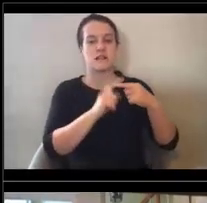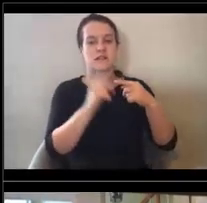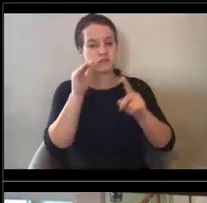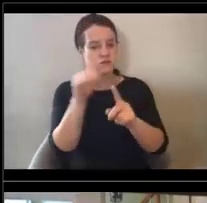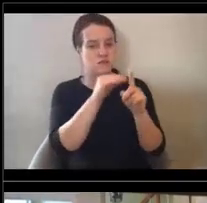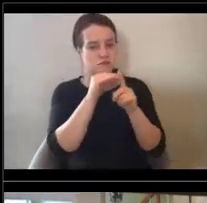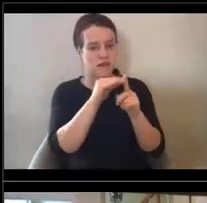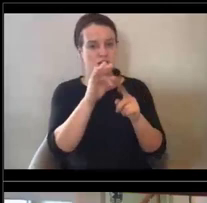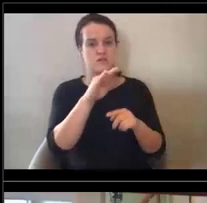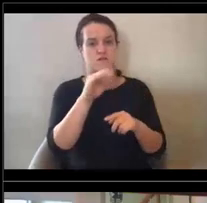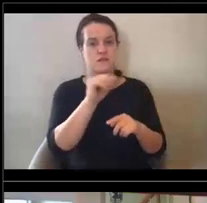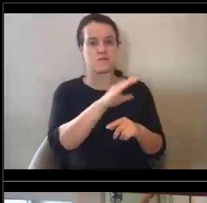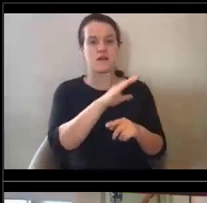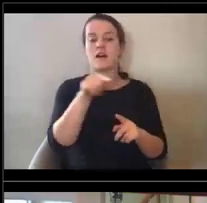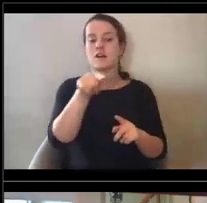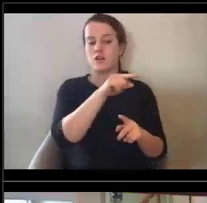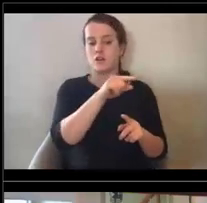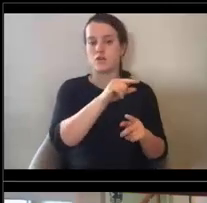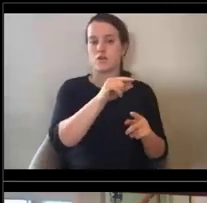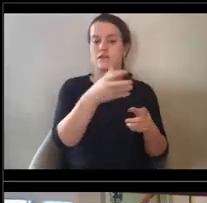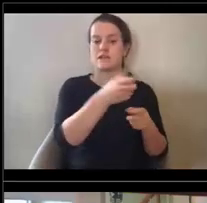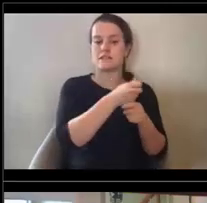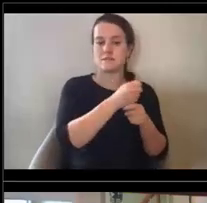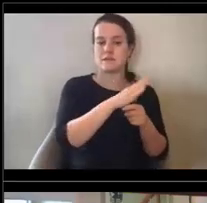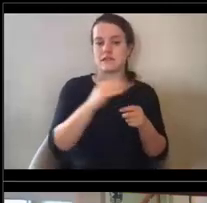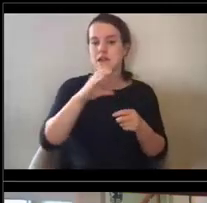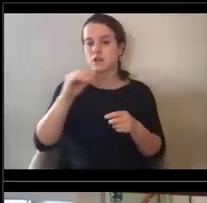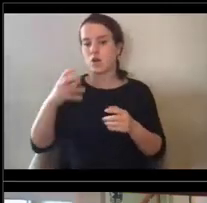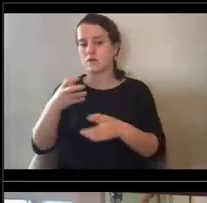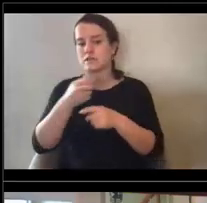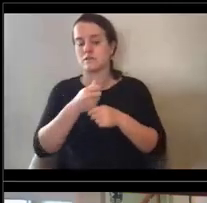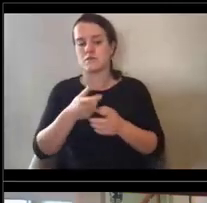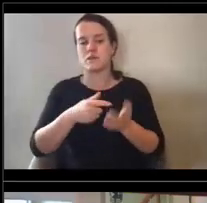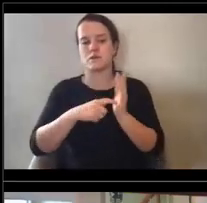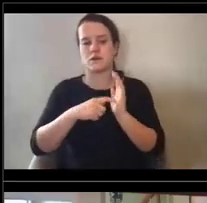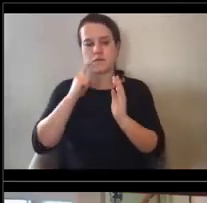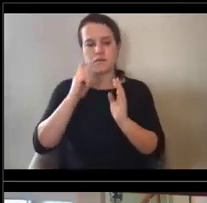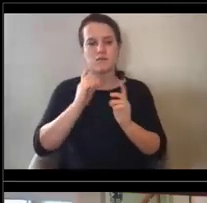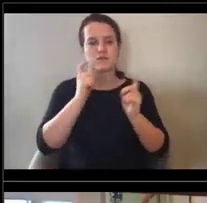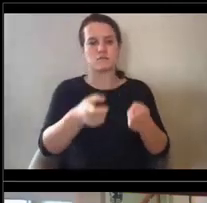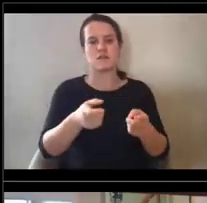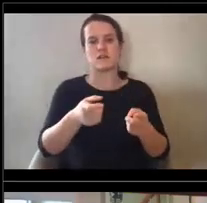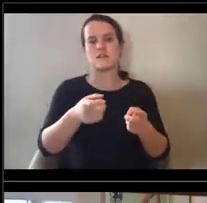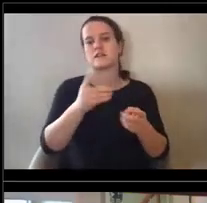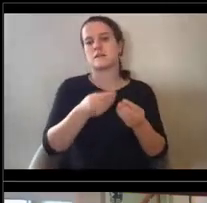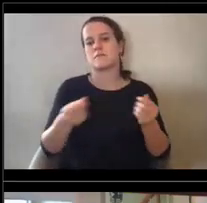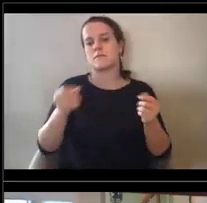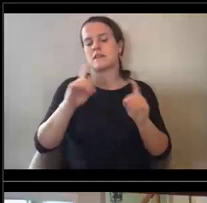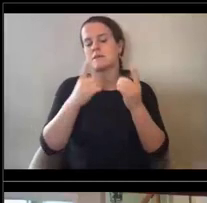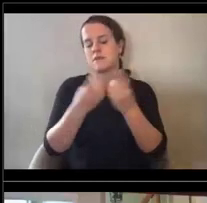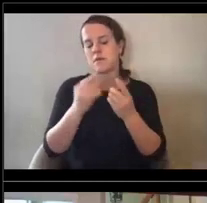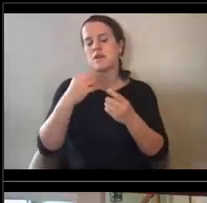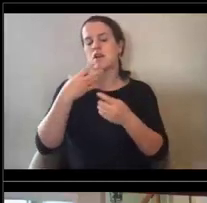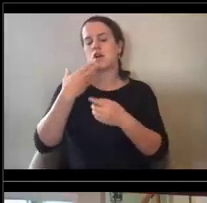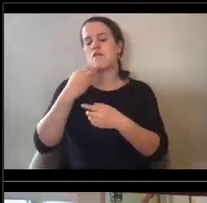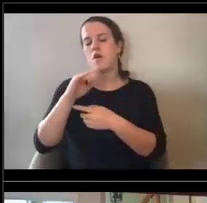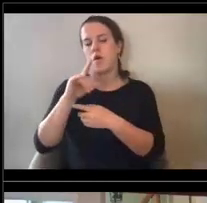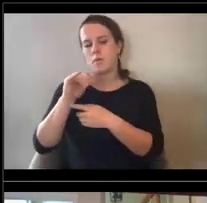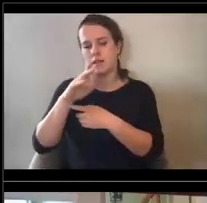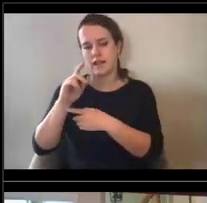and sub-recipients have a requirement to submit the Department of Homeland Security's Civil Rights Evaluation Tool,